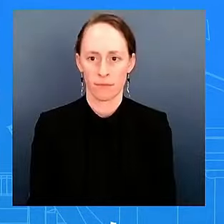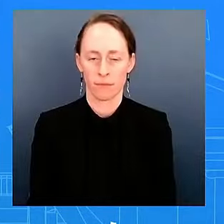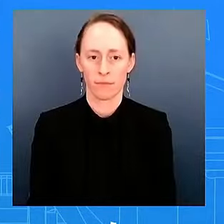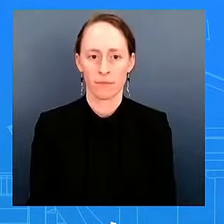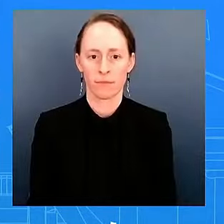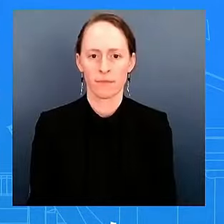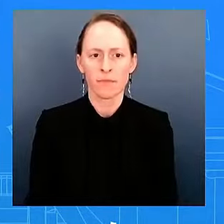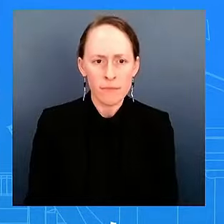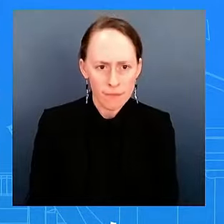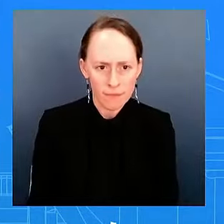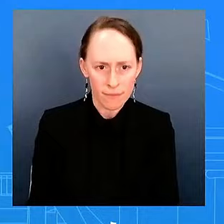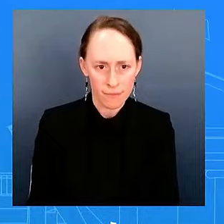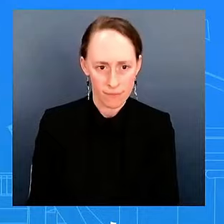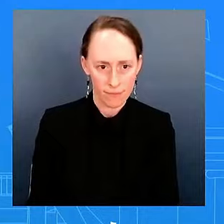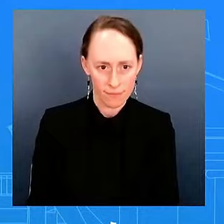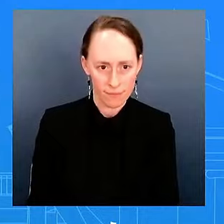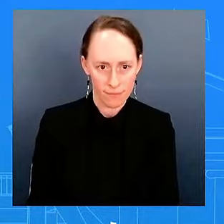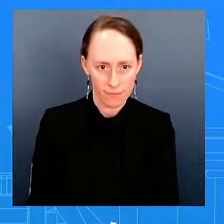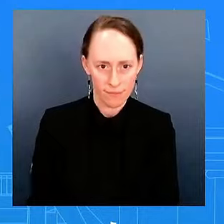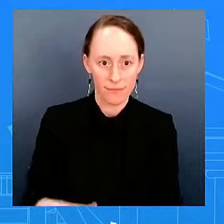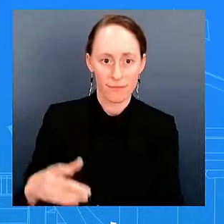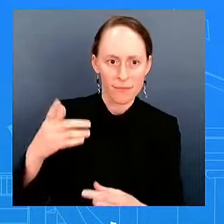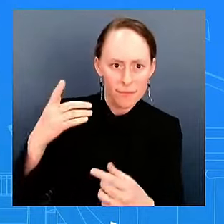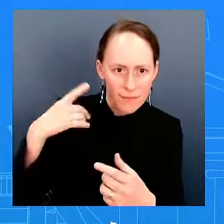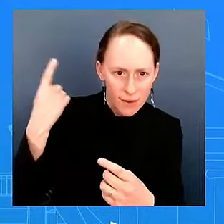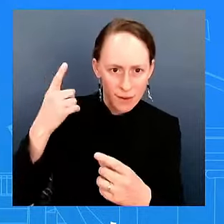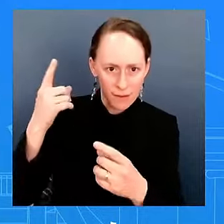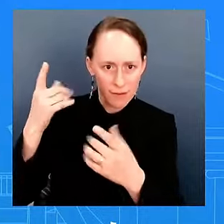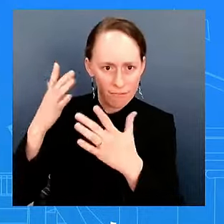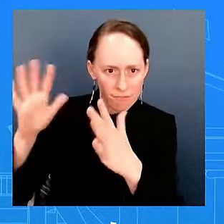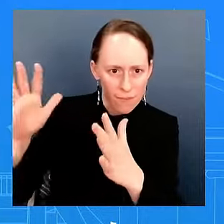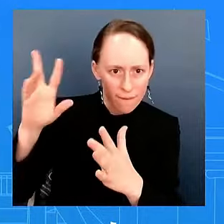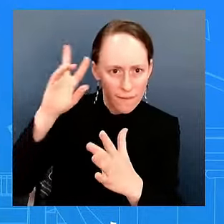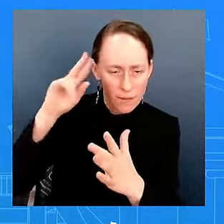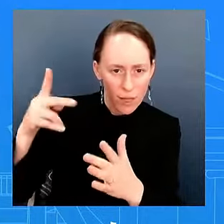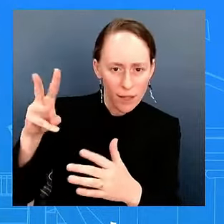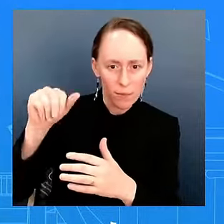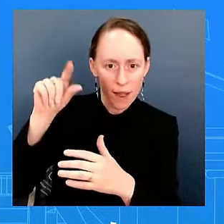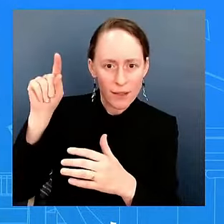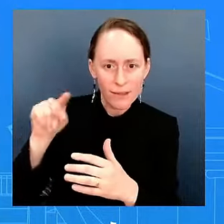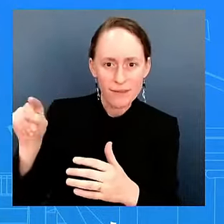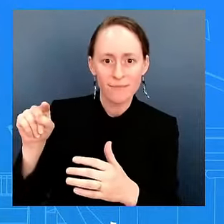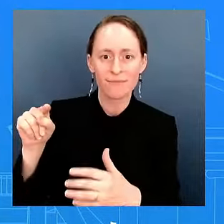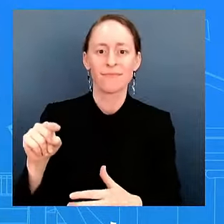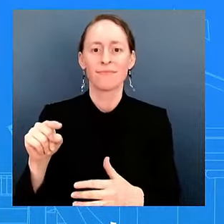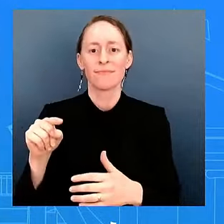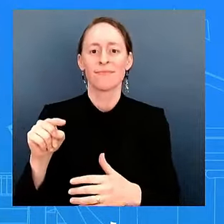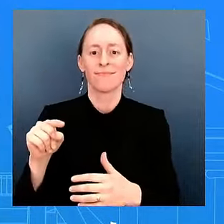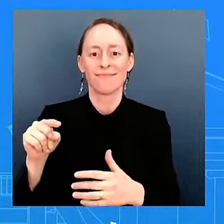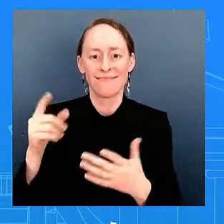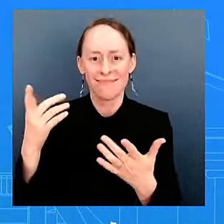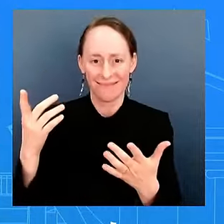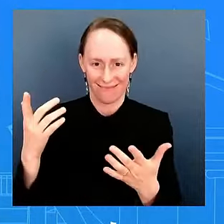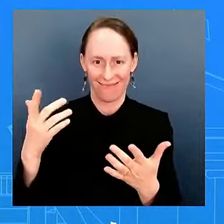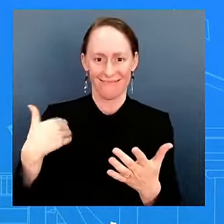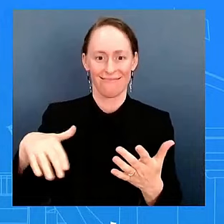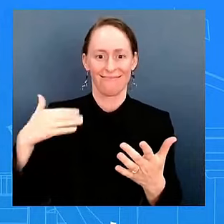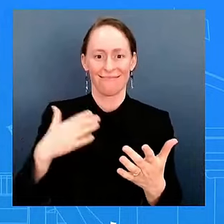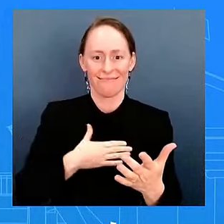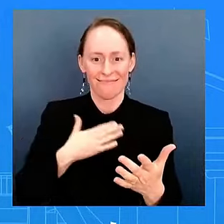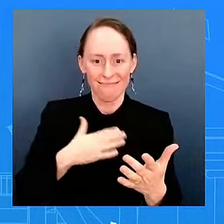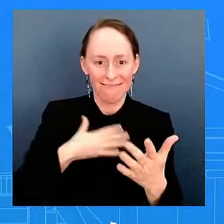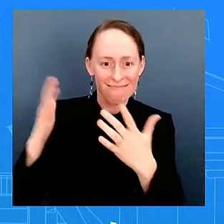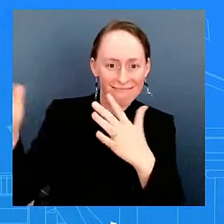praised the Vice President's leadership, but he also thanked her in particular for bringing back the joy to the campaign trail. Does the President